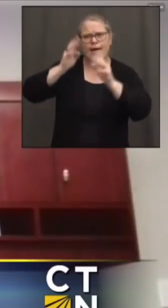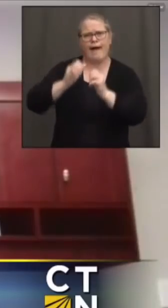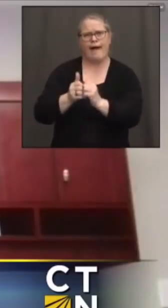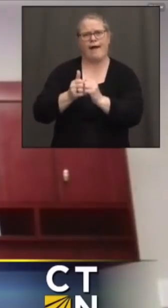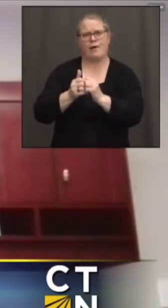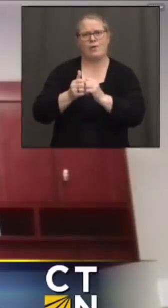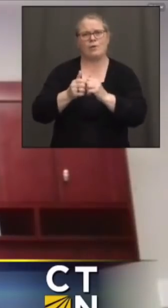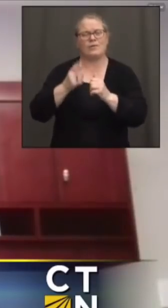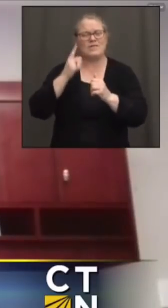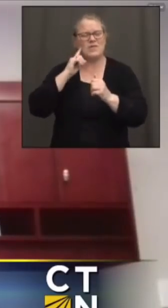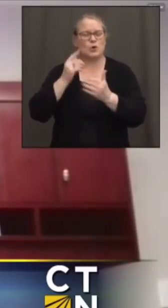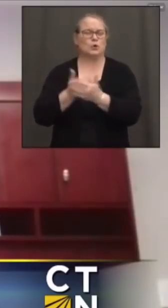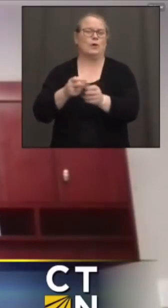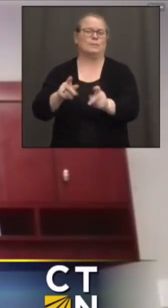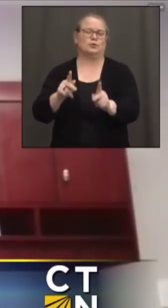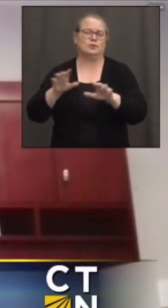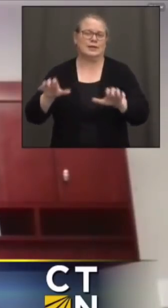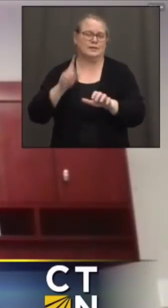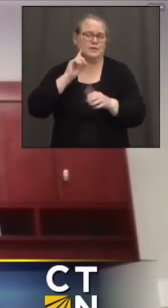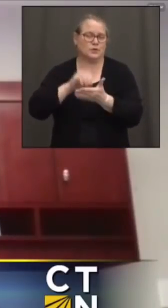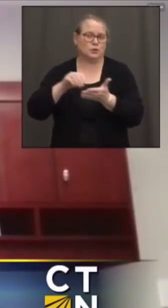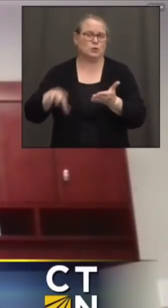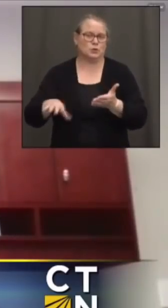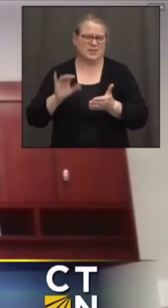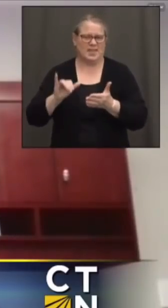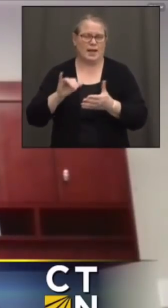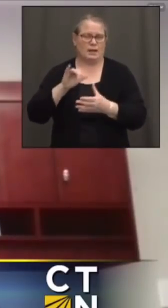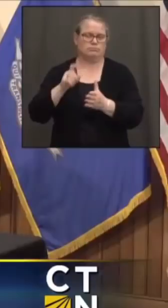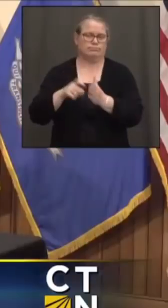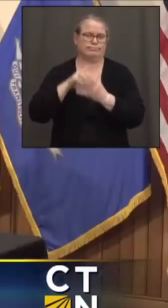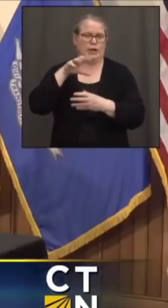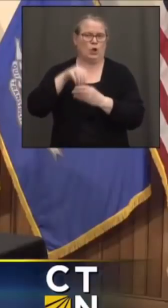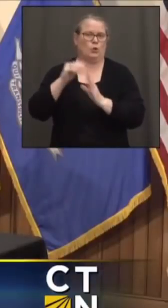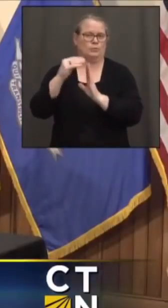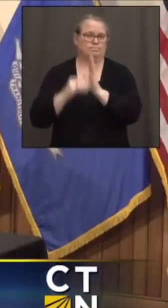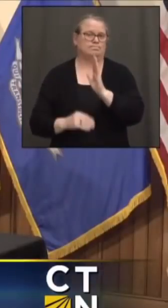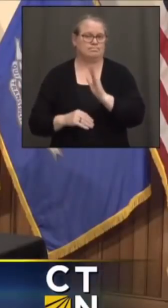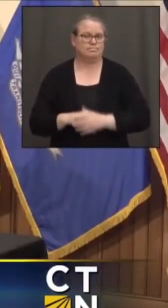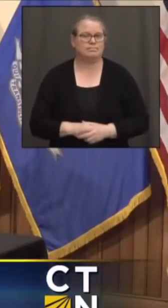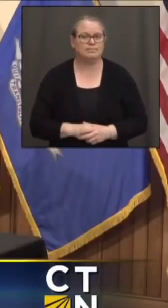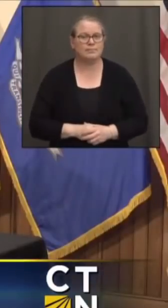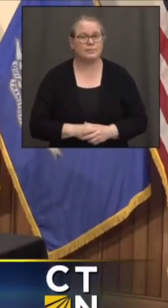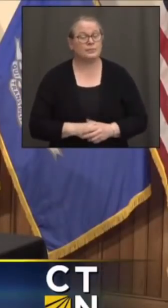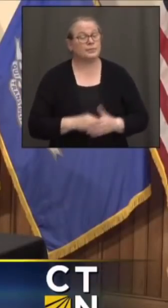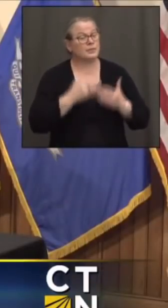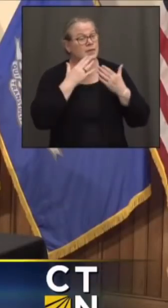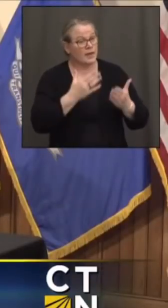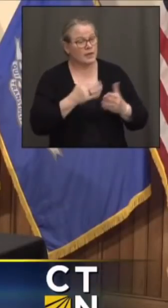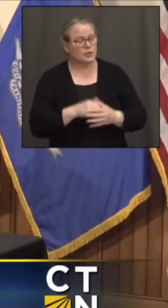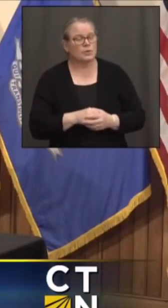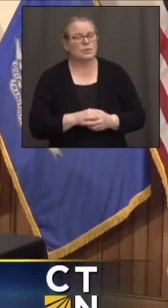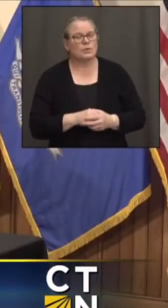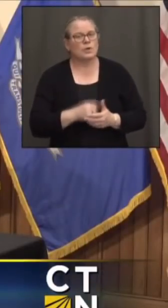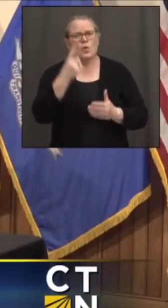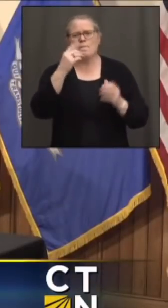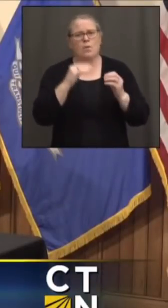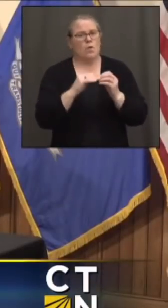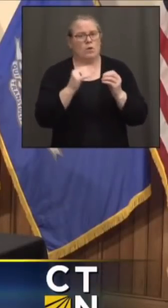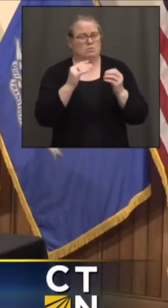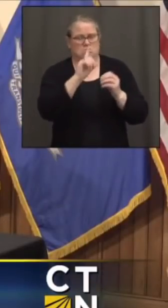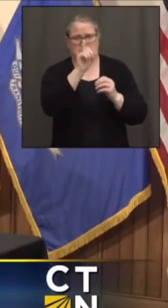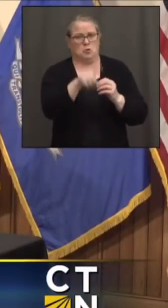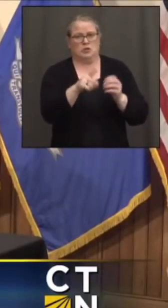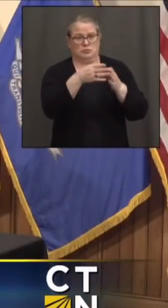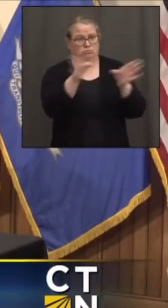opportunities and activities for students. Thank you. And just one more. This is for anyone. For